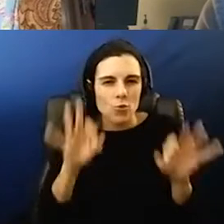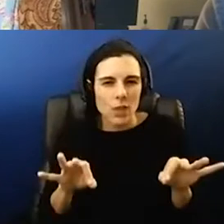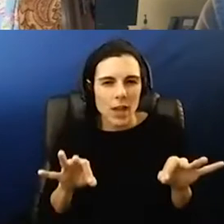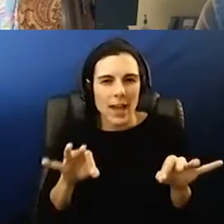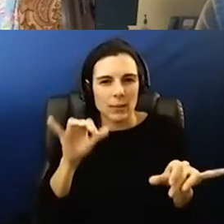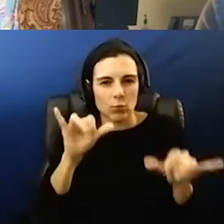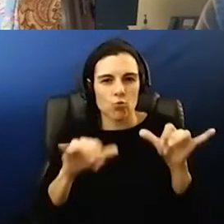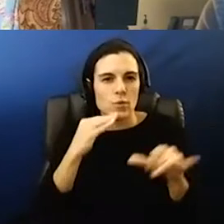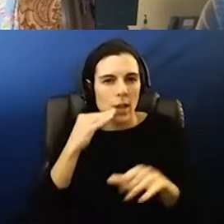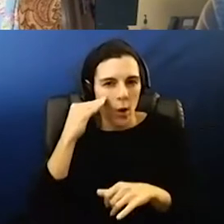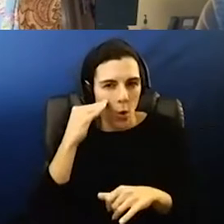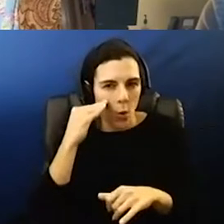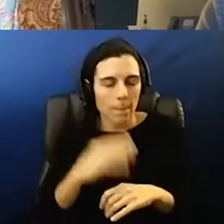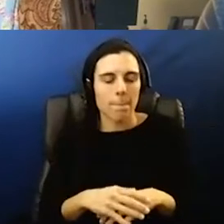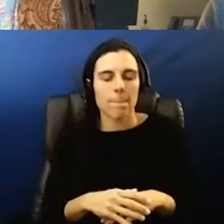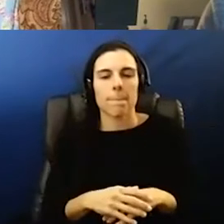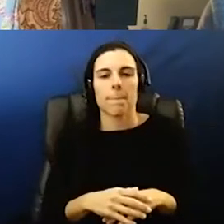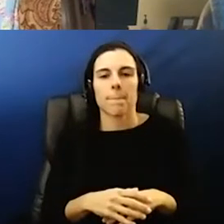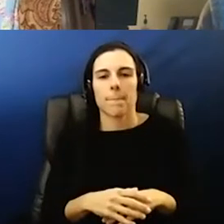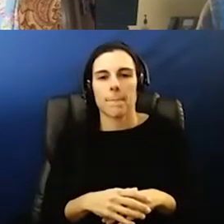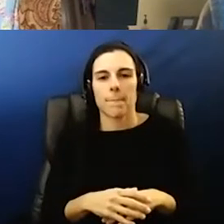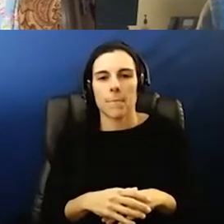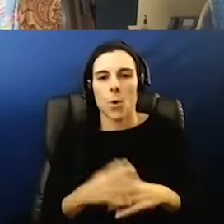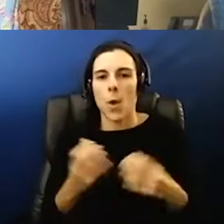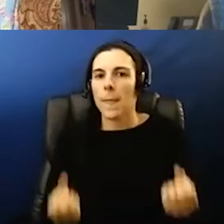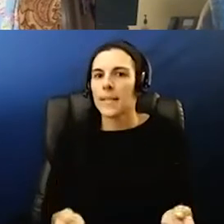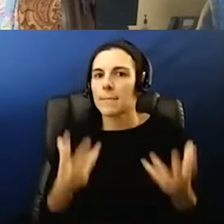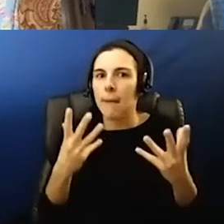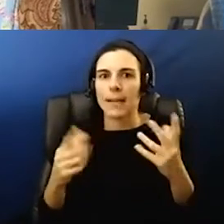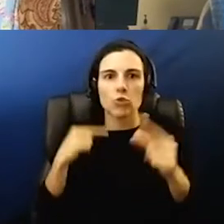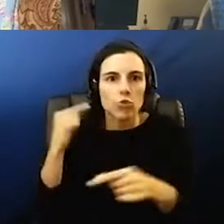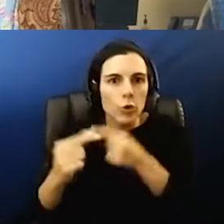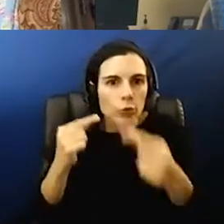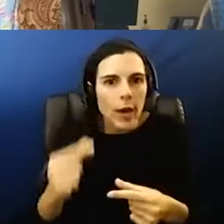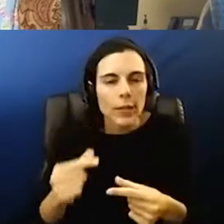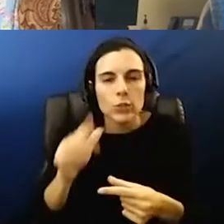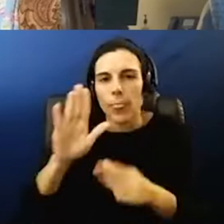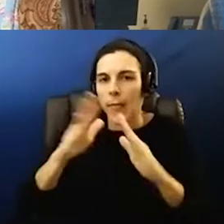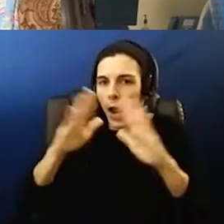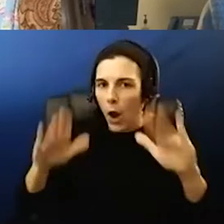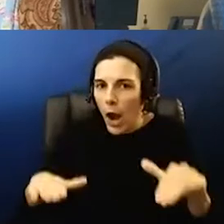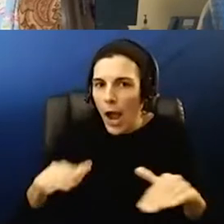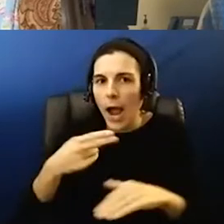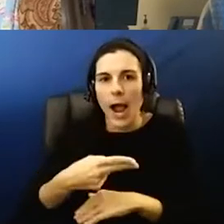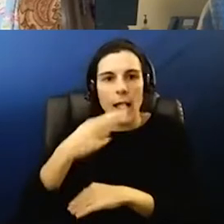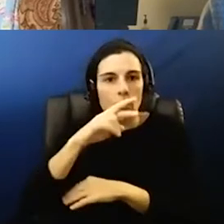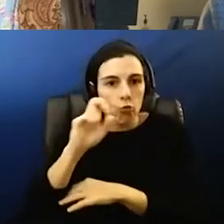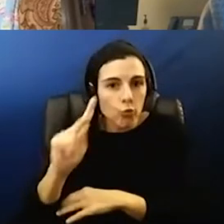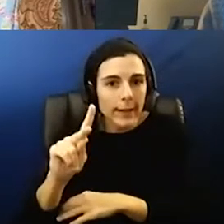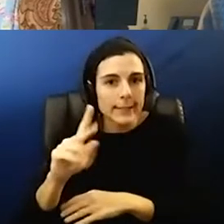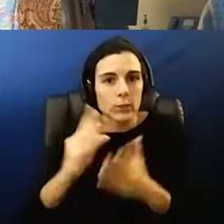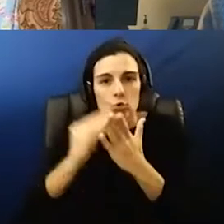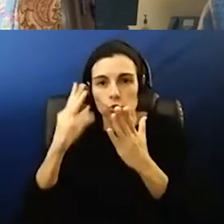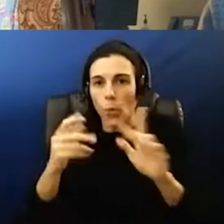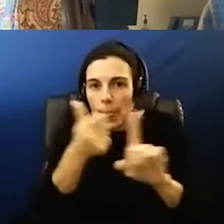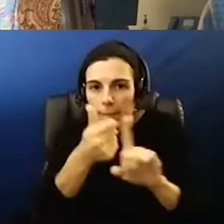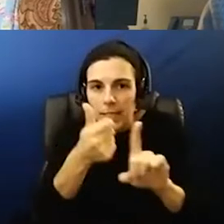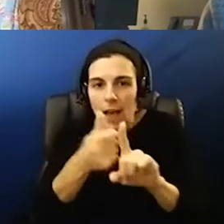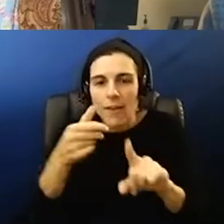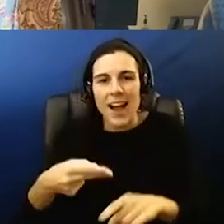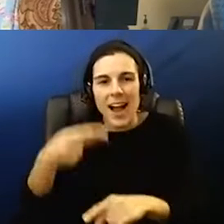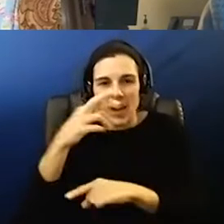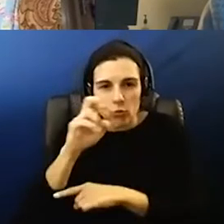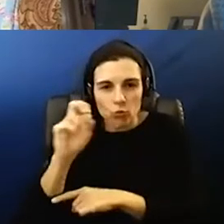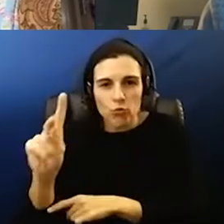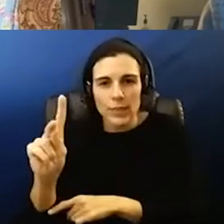that they're there's you know it's a multi-generational household or there's someone in the household that's a high risk or the student is high risk um but but in some